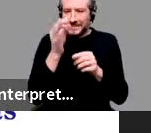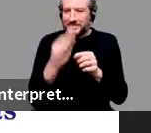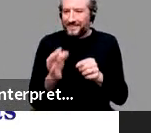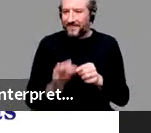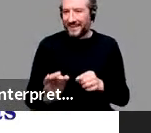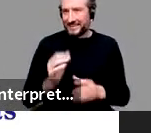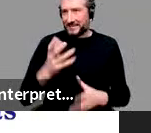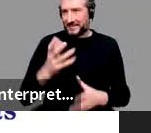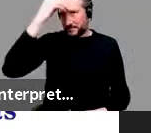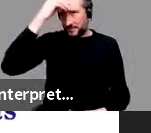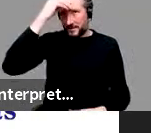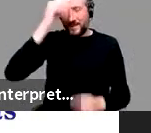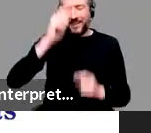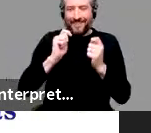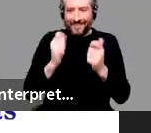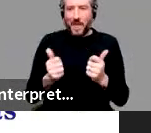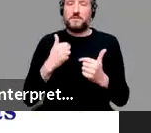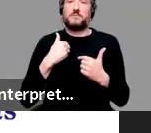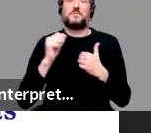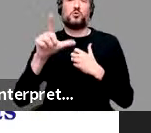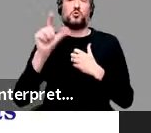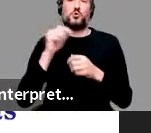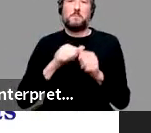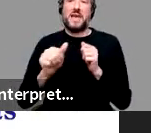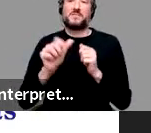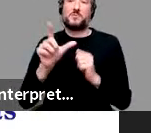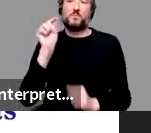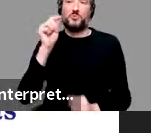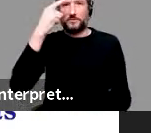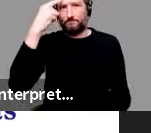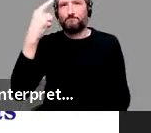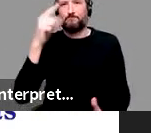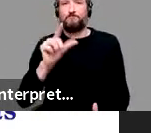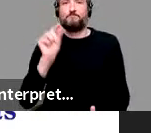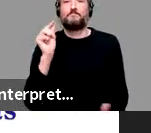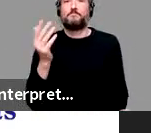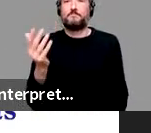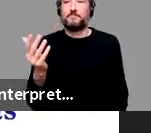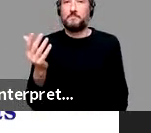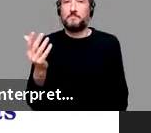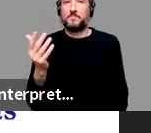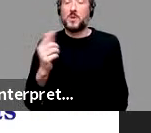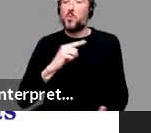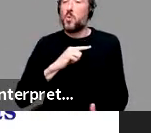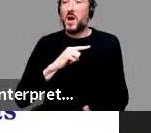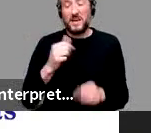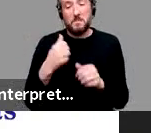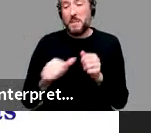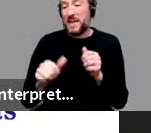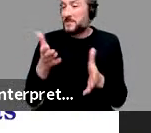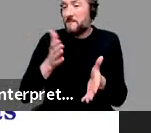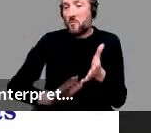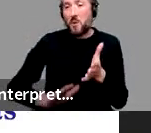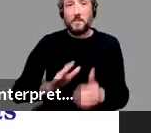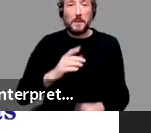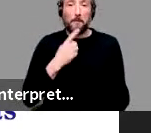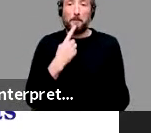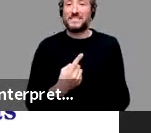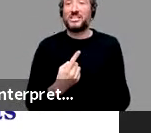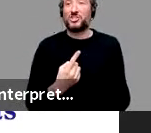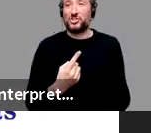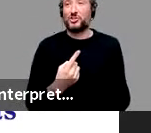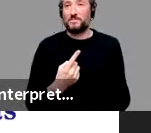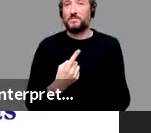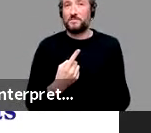when we say use the best option, that's determined primarily by our message, right? We don't just